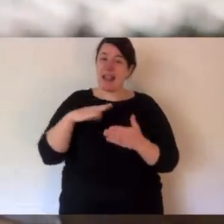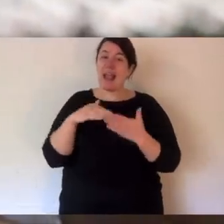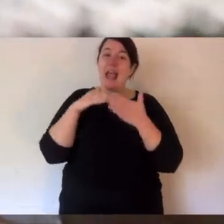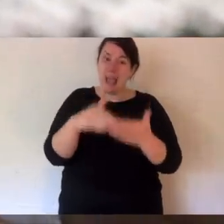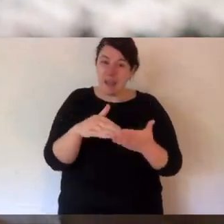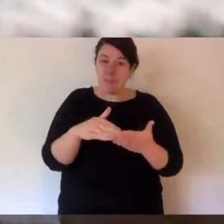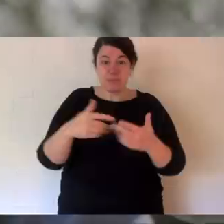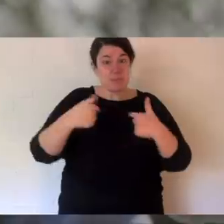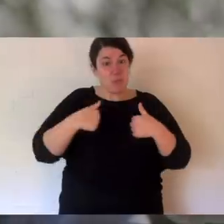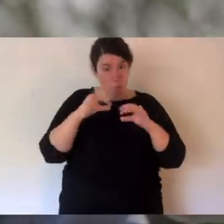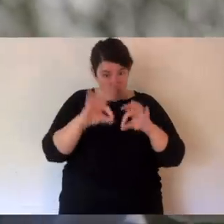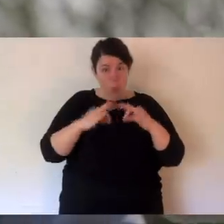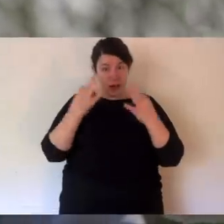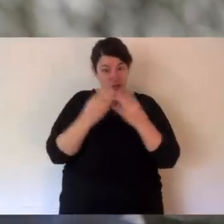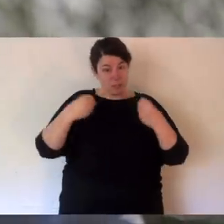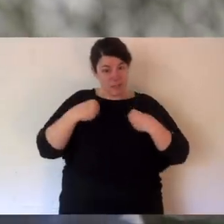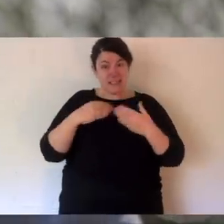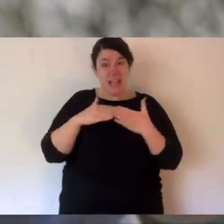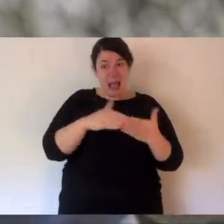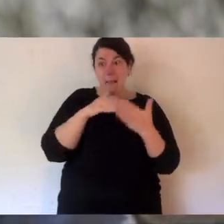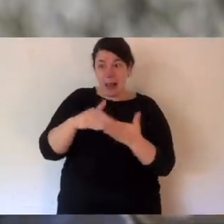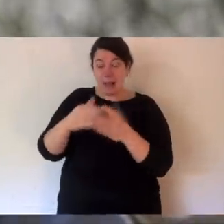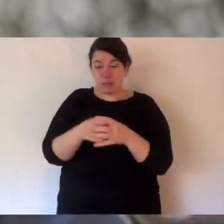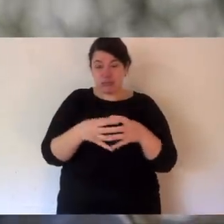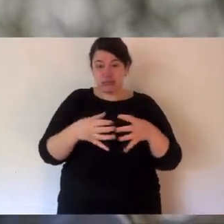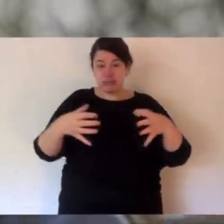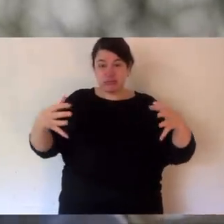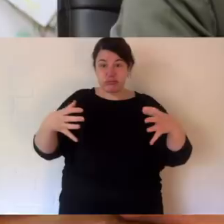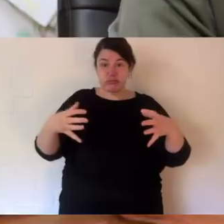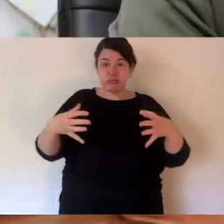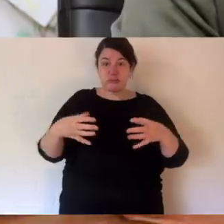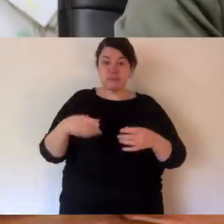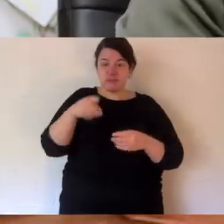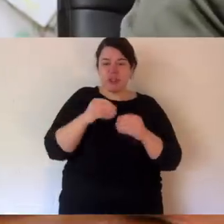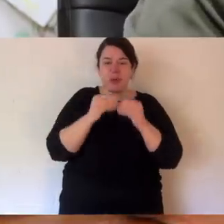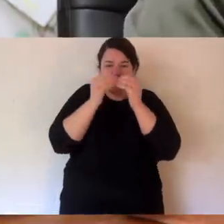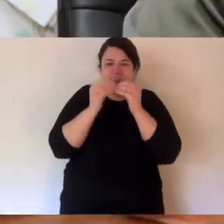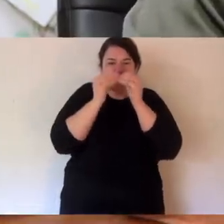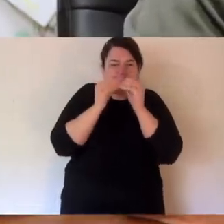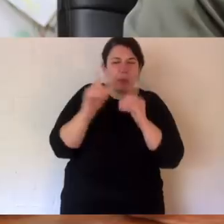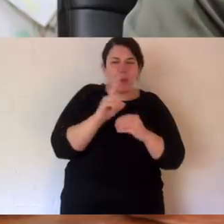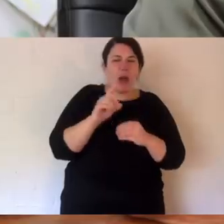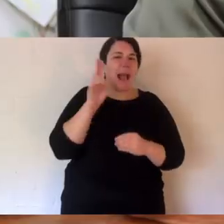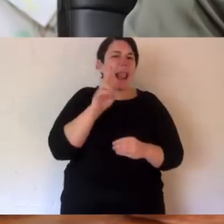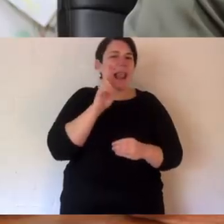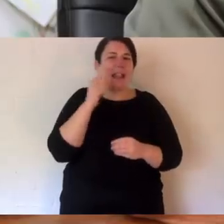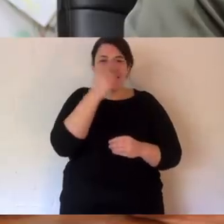needs help. And that's what Aussie Ark does. We have lots of these. And that's where Ella's from. Now, watch what she's doing there. She's grooming.